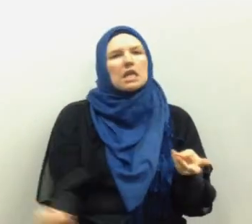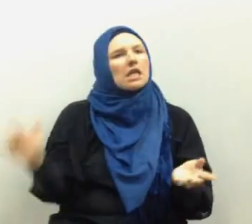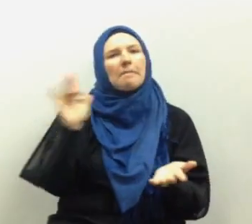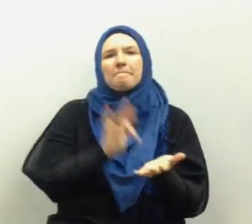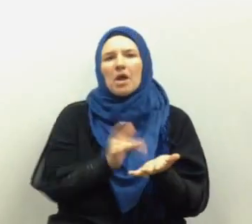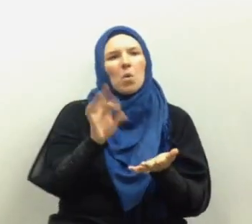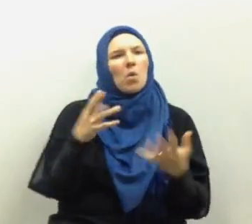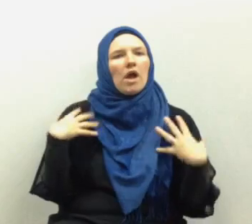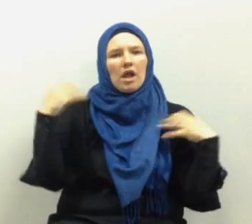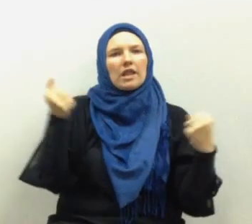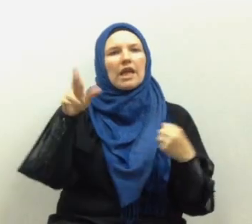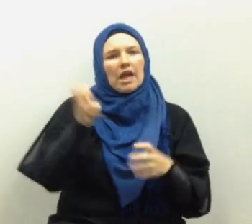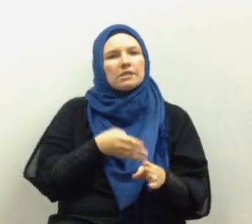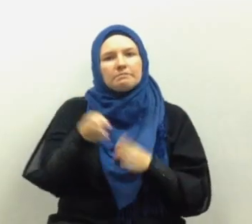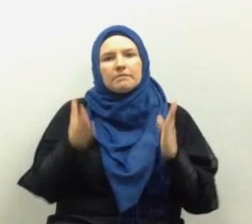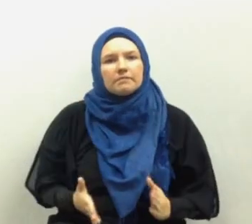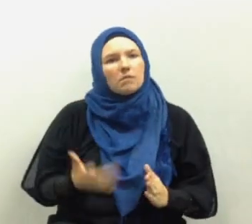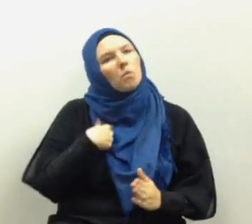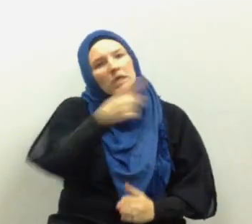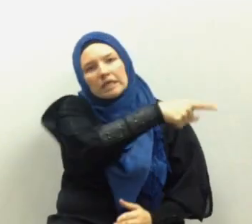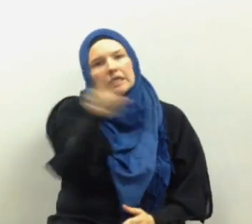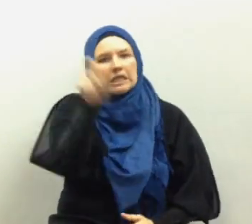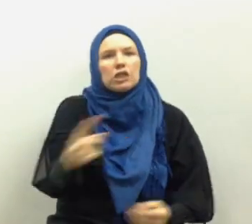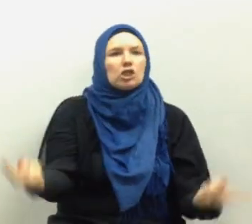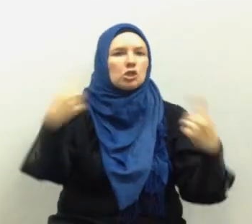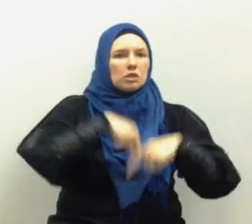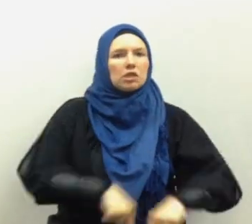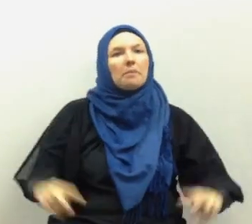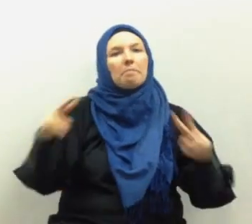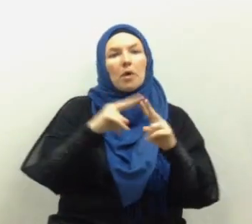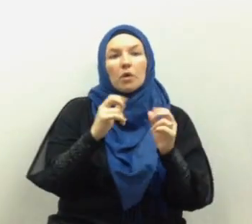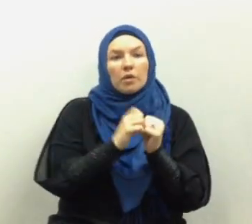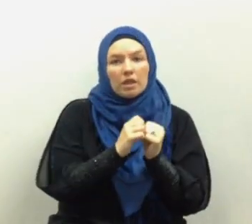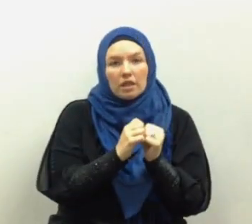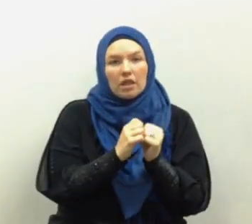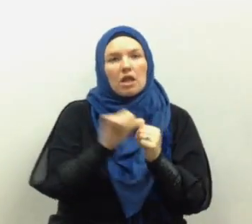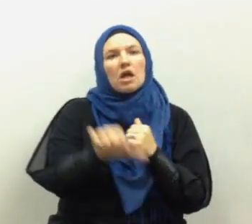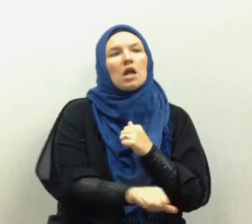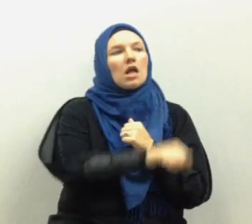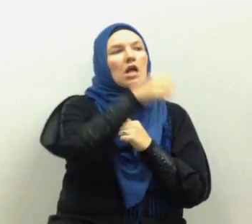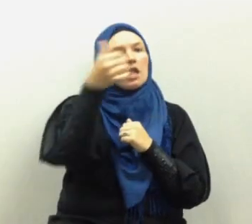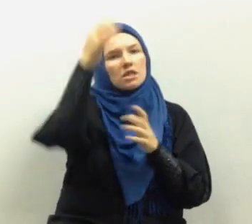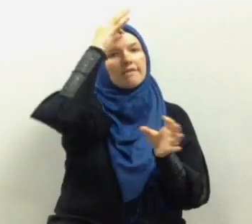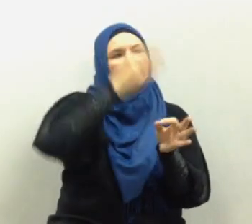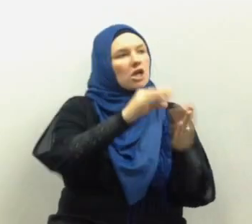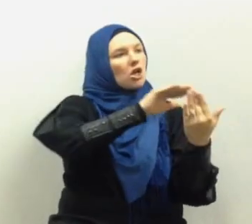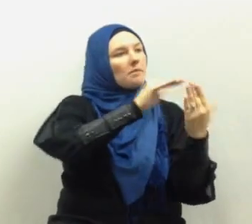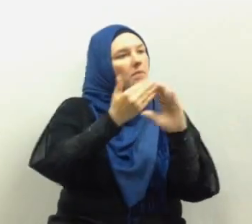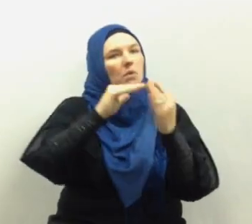in any medical or health care specialty we need you to partner with other